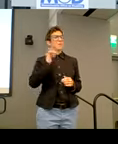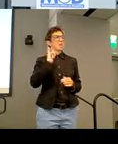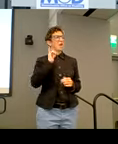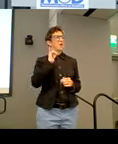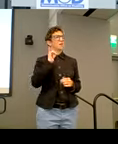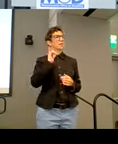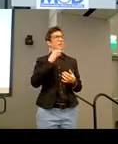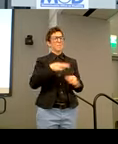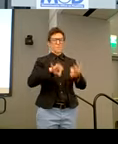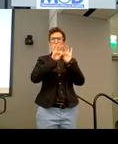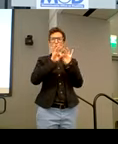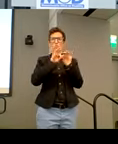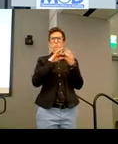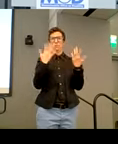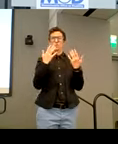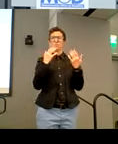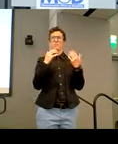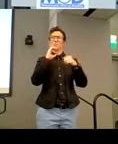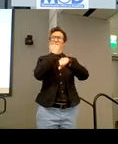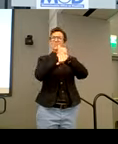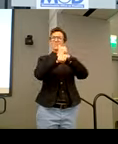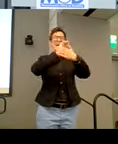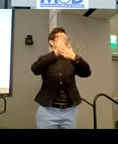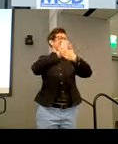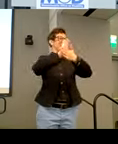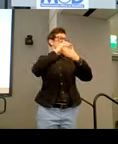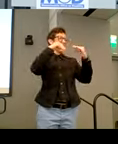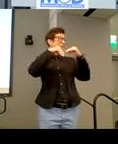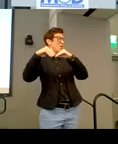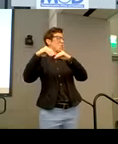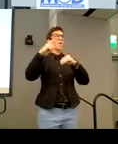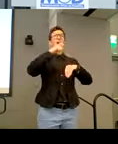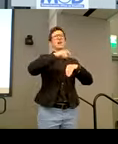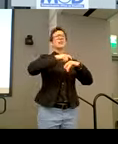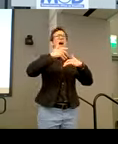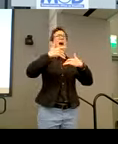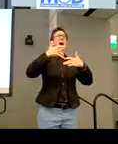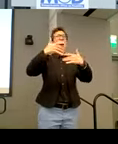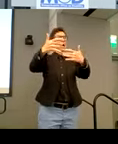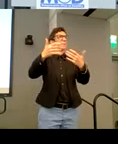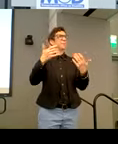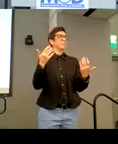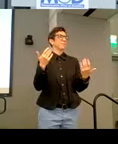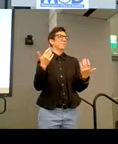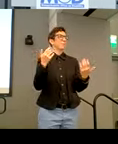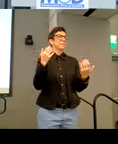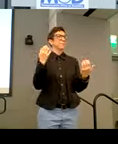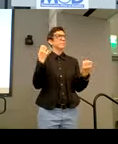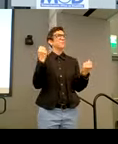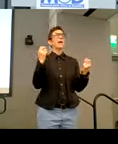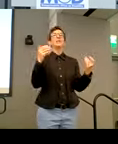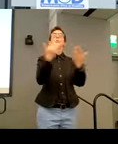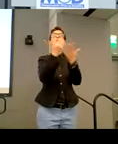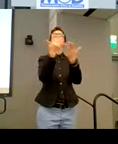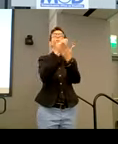important that we had put together this video because as time goes by, um, more individuals may not